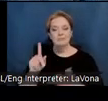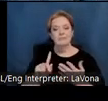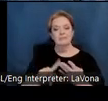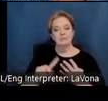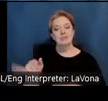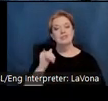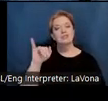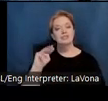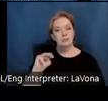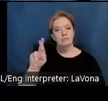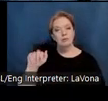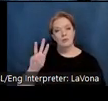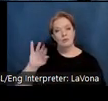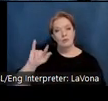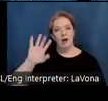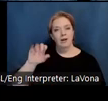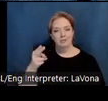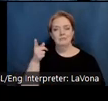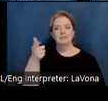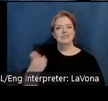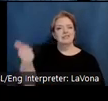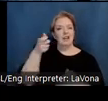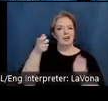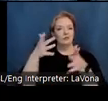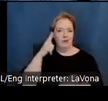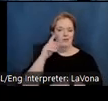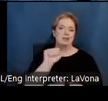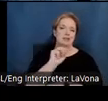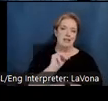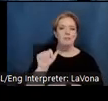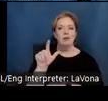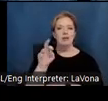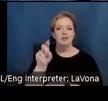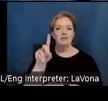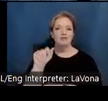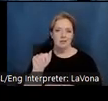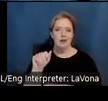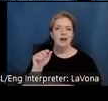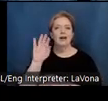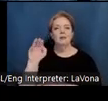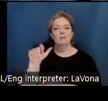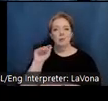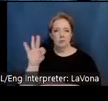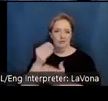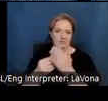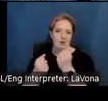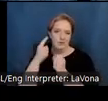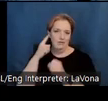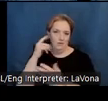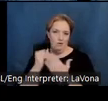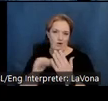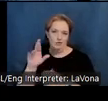Executive Director of the Sam and Alfreda Malouf Foundation for Arts and Crafts, and providing American Sign Language interpretation